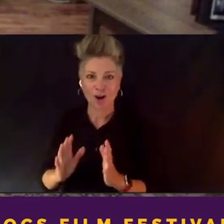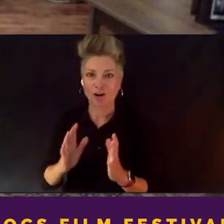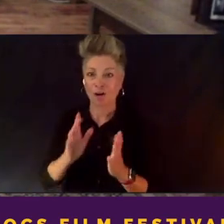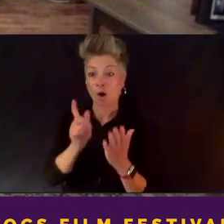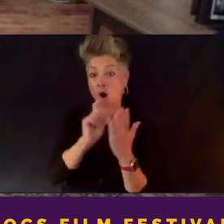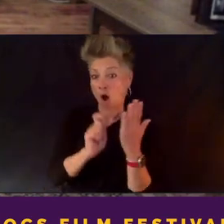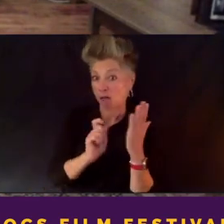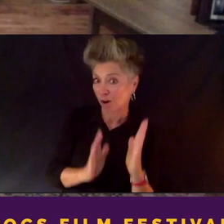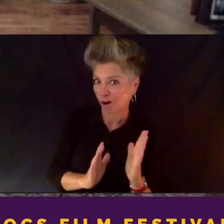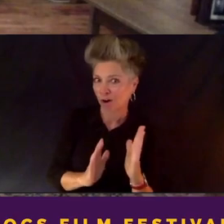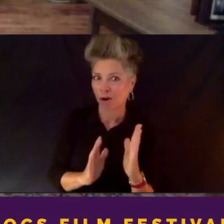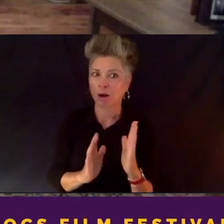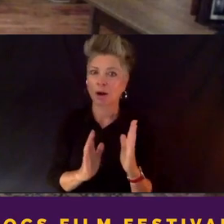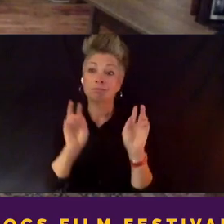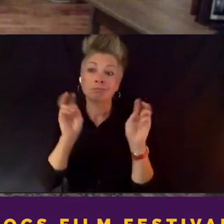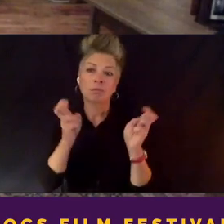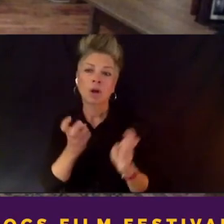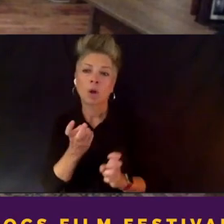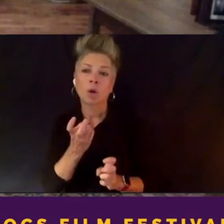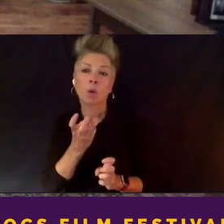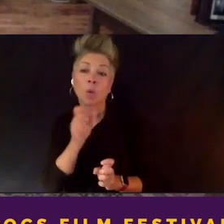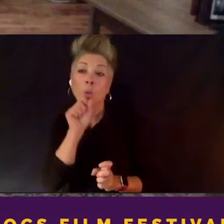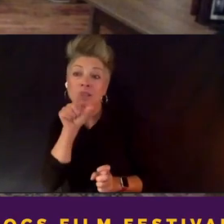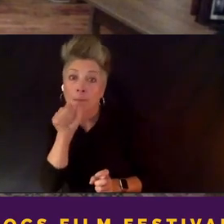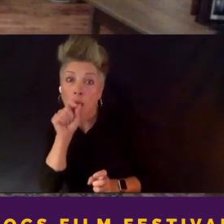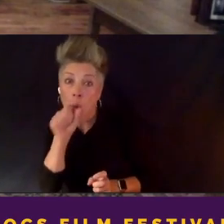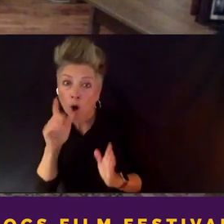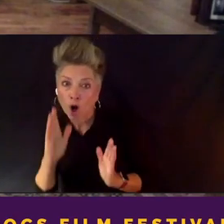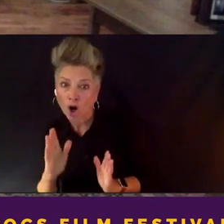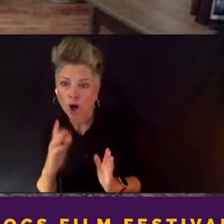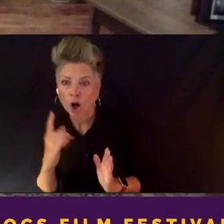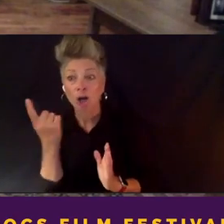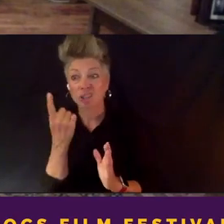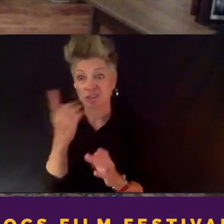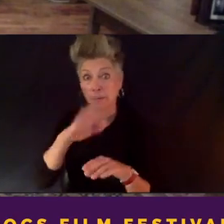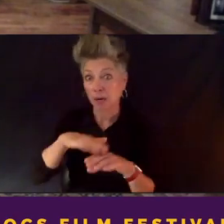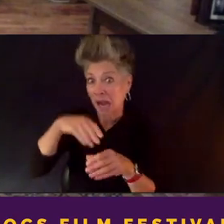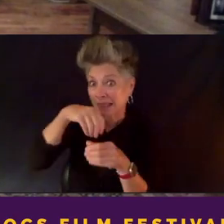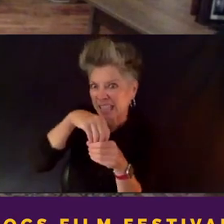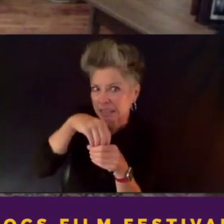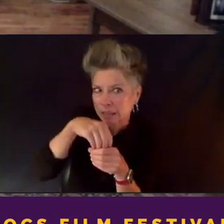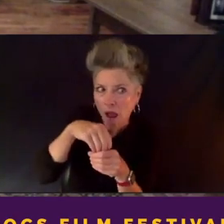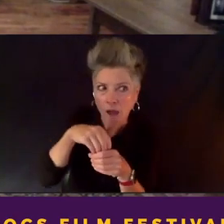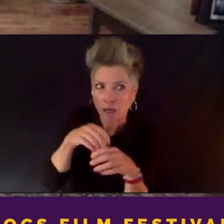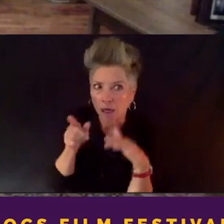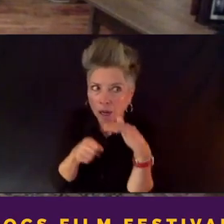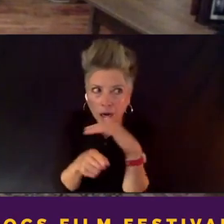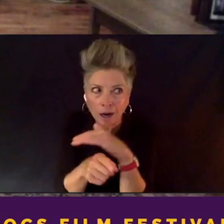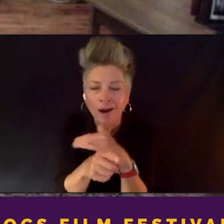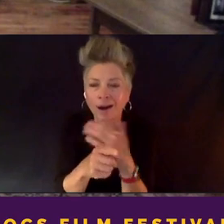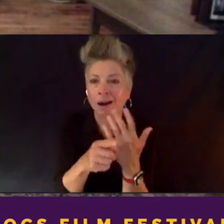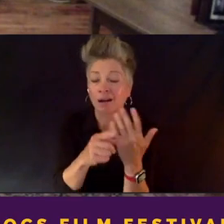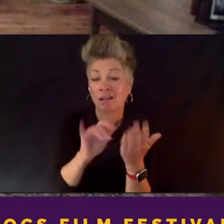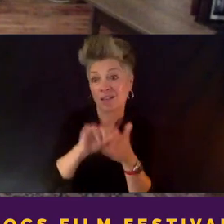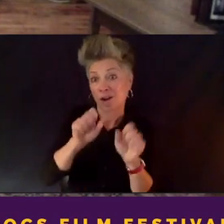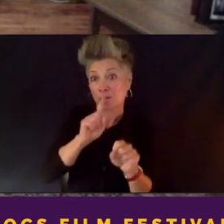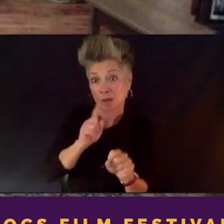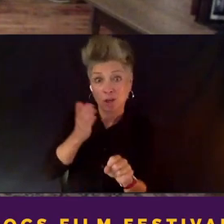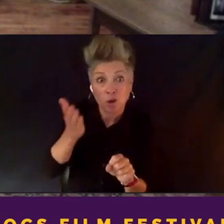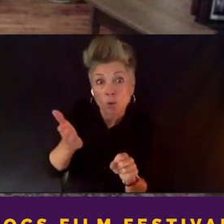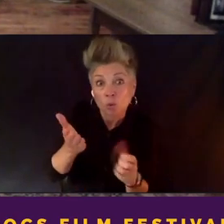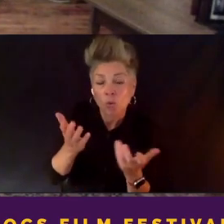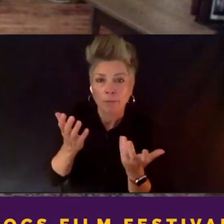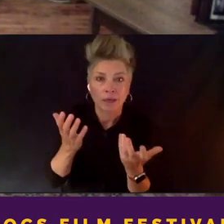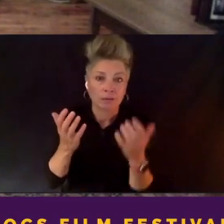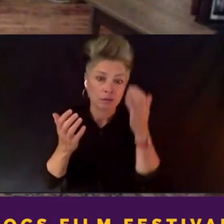somebody on the inside. Now, that can even be you. In other words, I'm saying on a personal level, there can be offenses